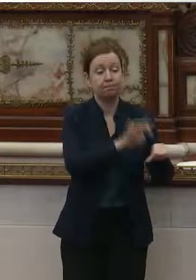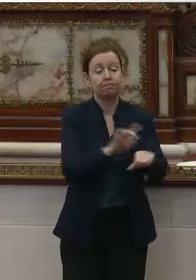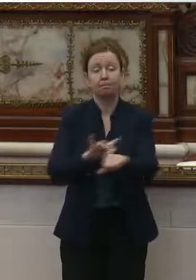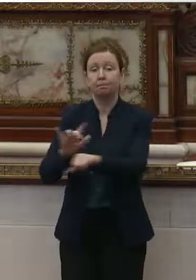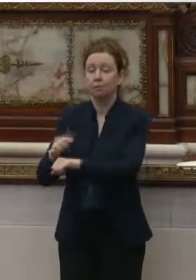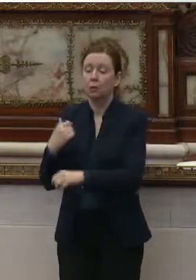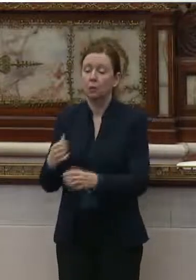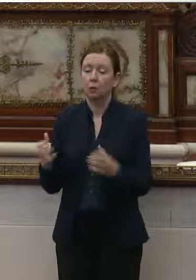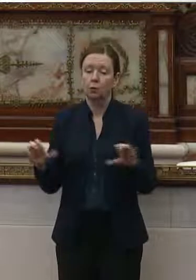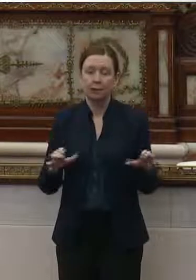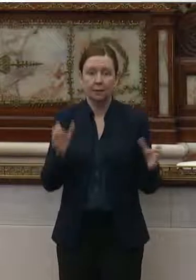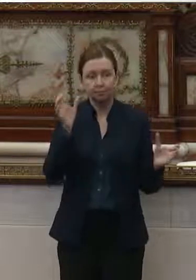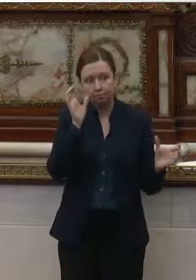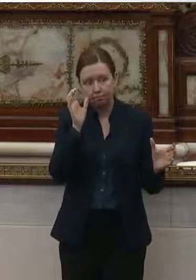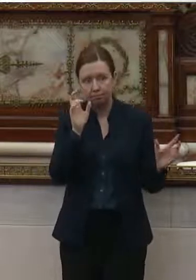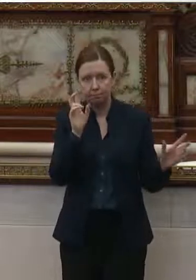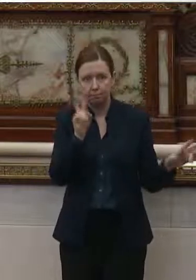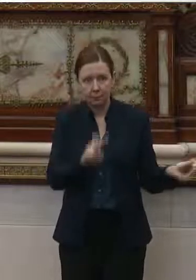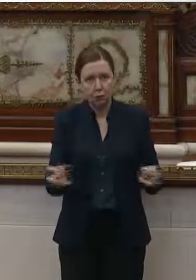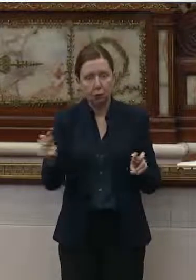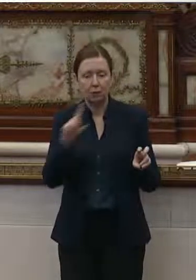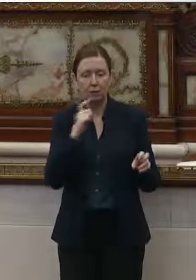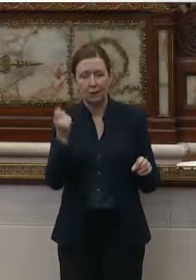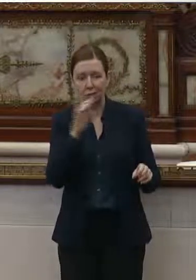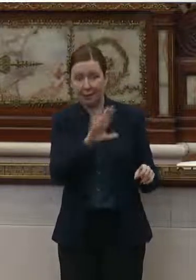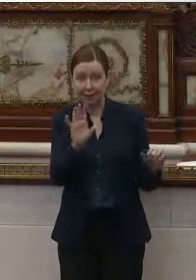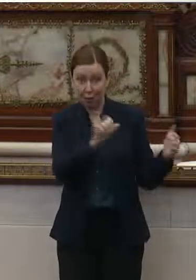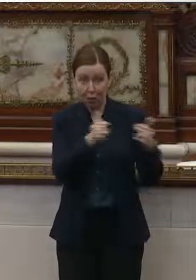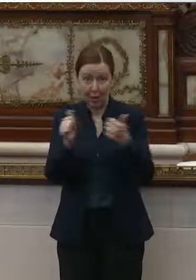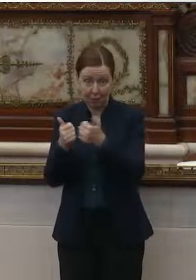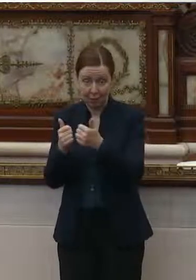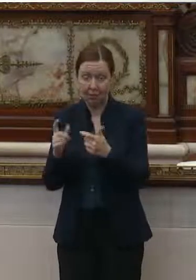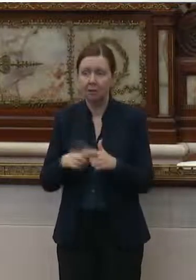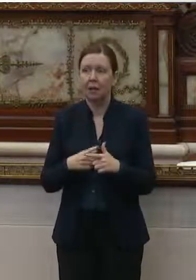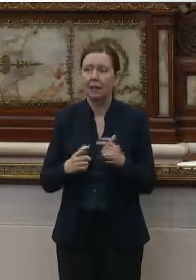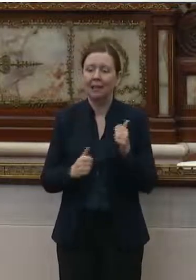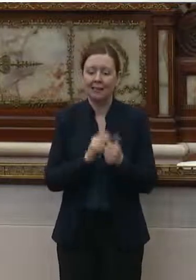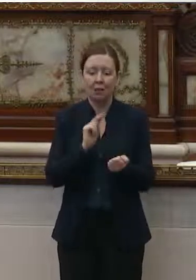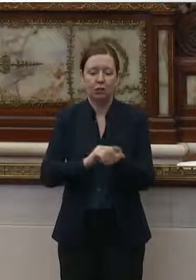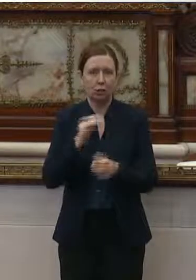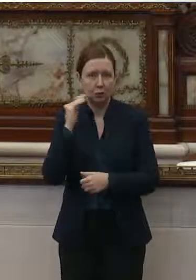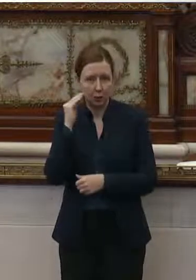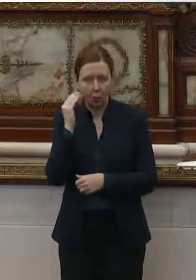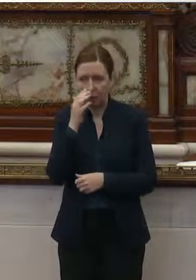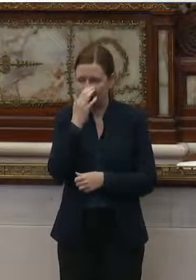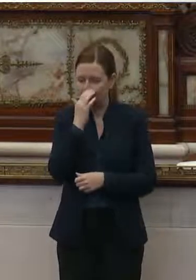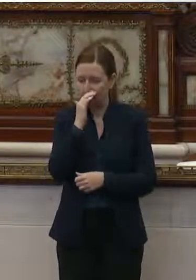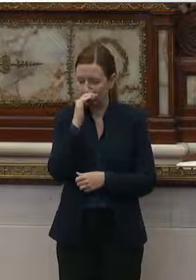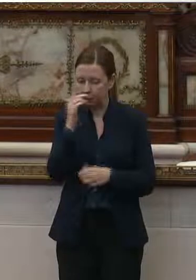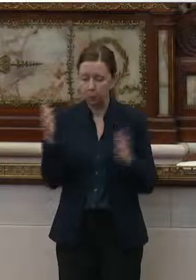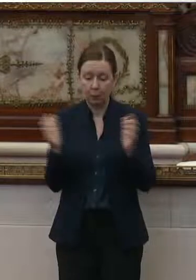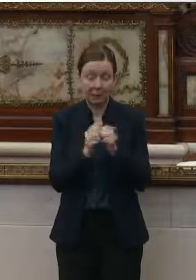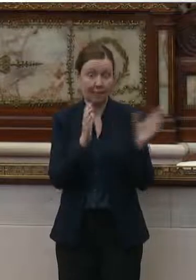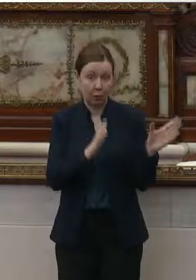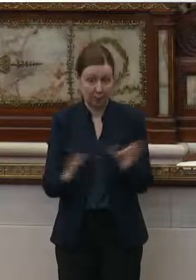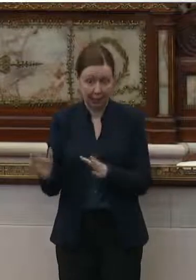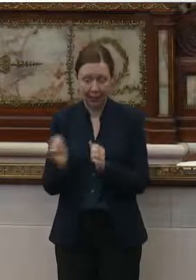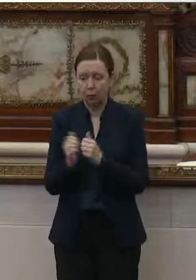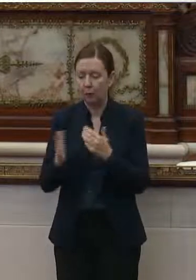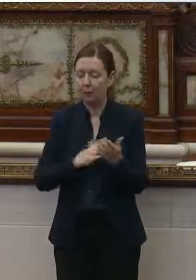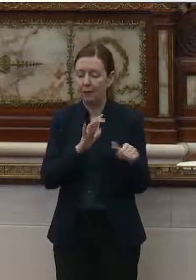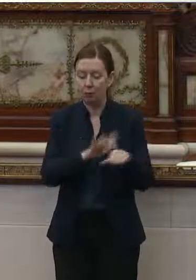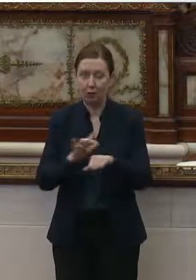combination of a listening tour to understand what the challenges were. And then for each nursing home, we put together a plan with whatever